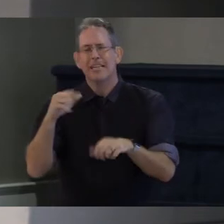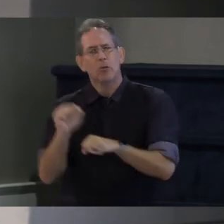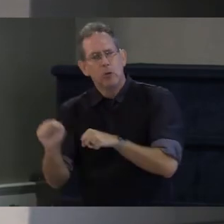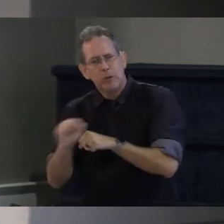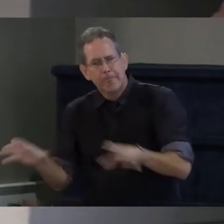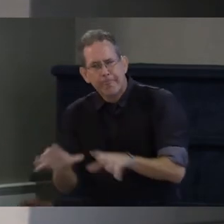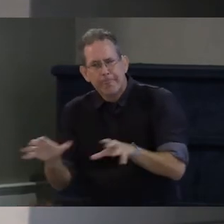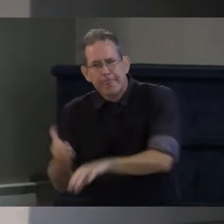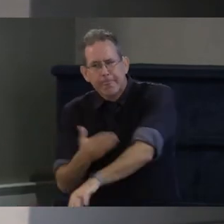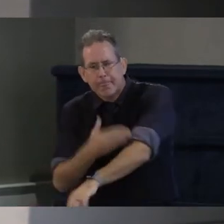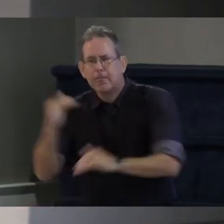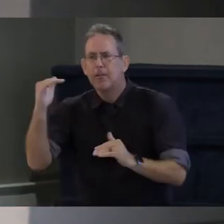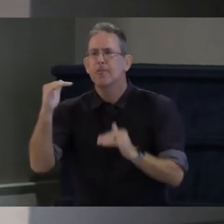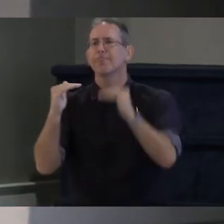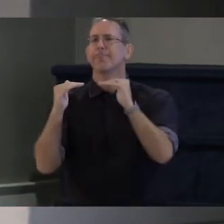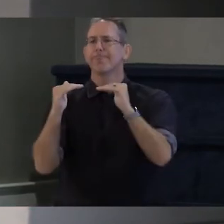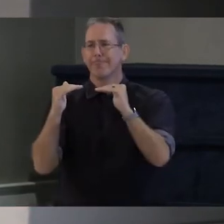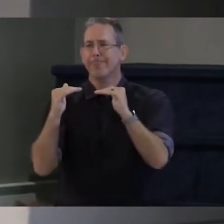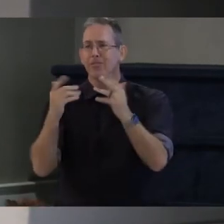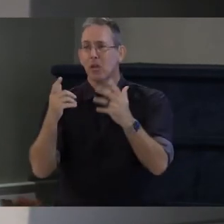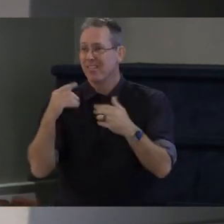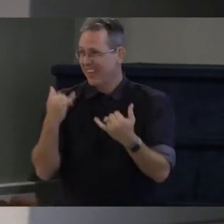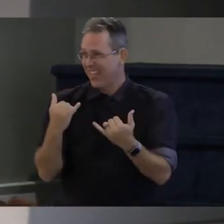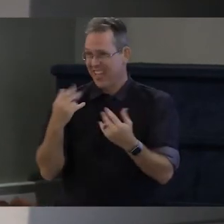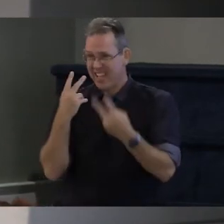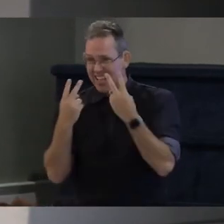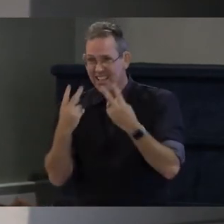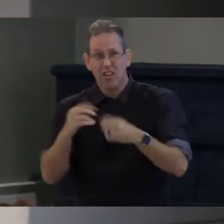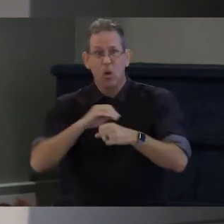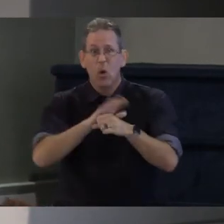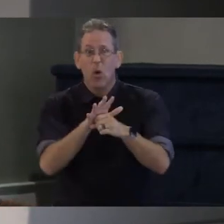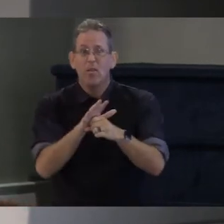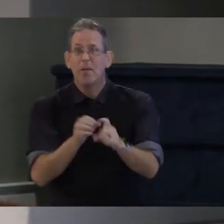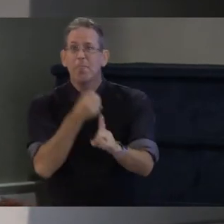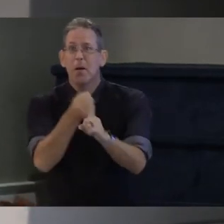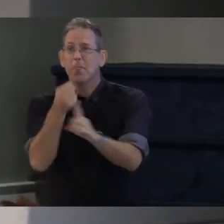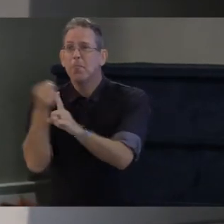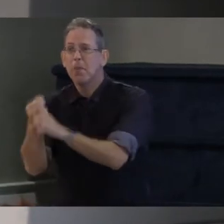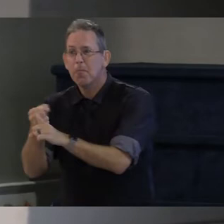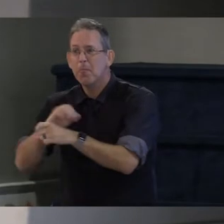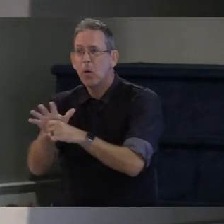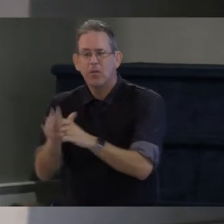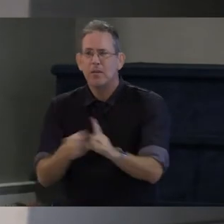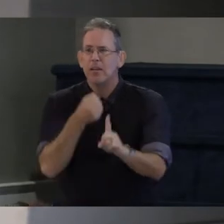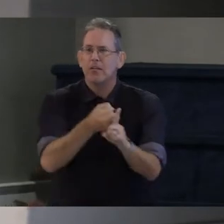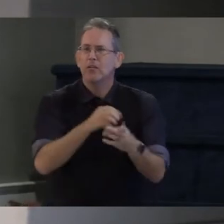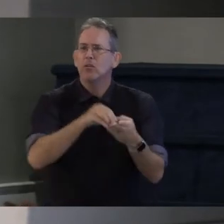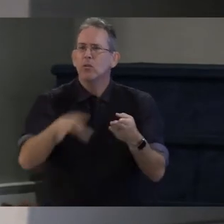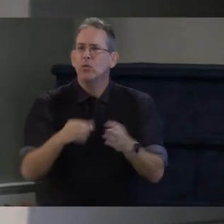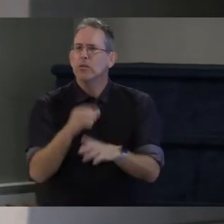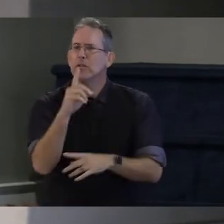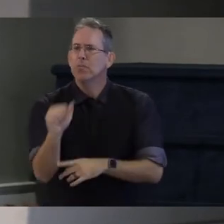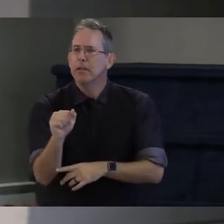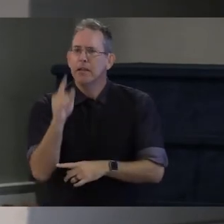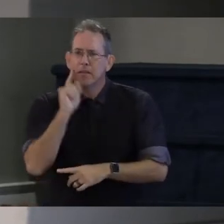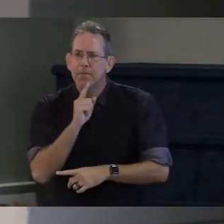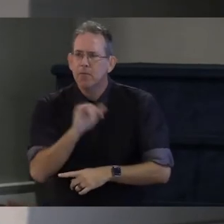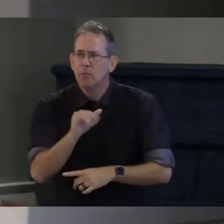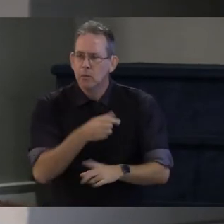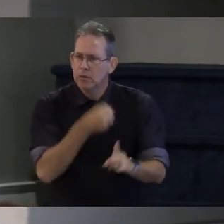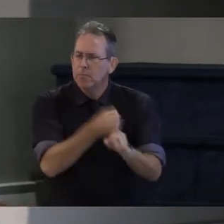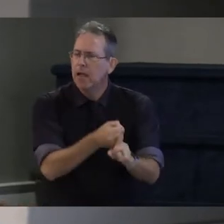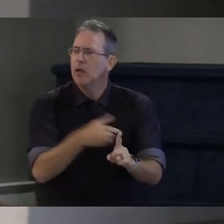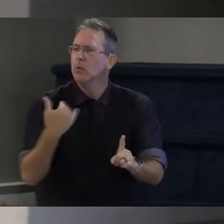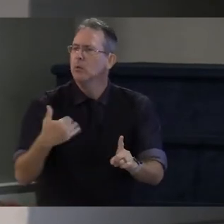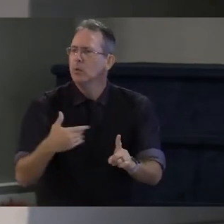of the pandemic and how students especially students with disabilities have been significantly impacted so what does that look like it's